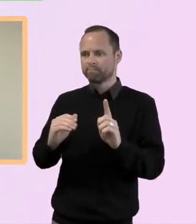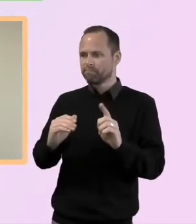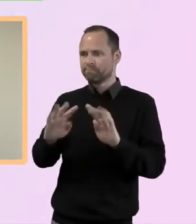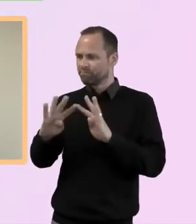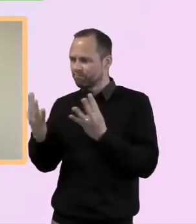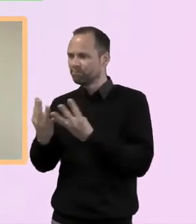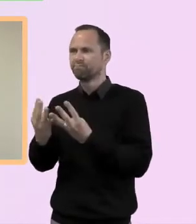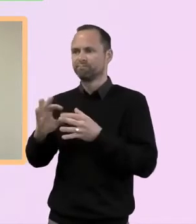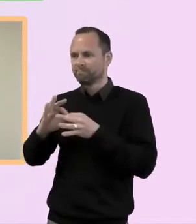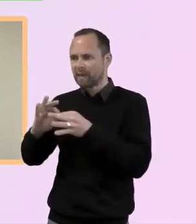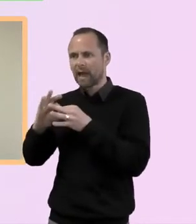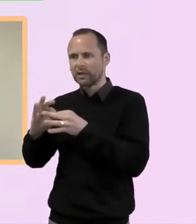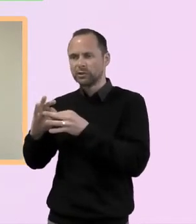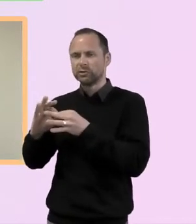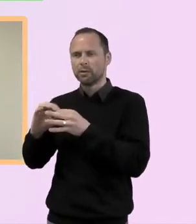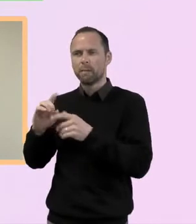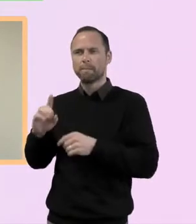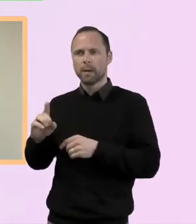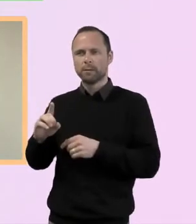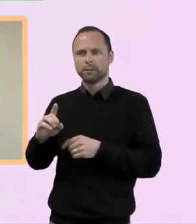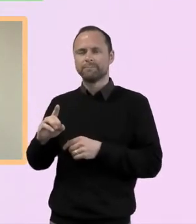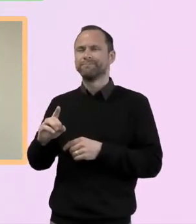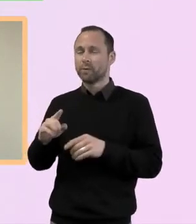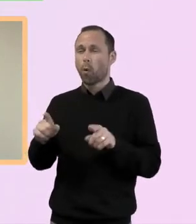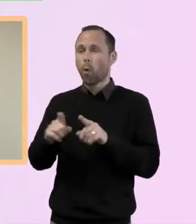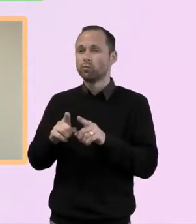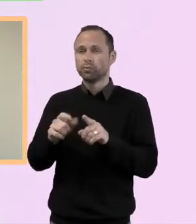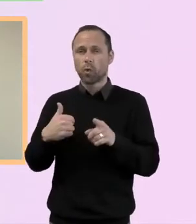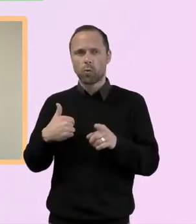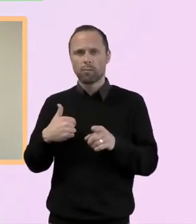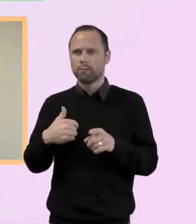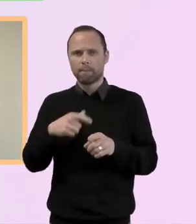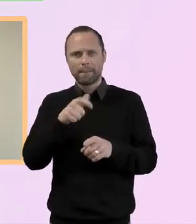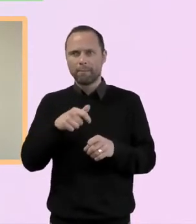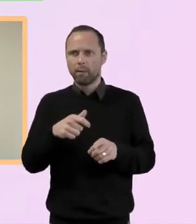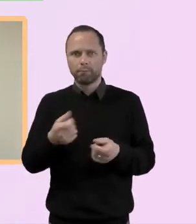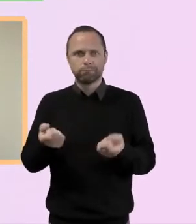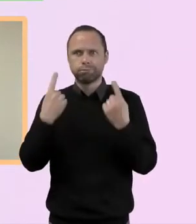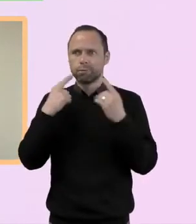bigger part was how can we keep in touch with the long Zoom was out.